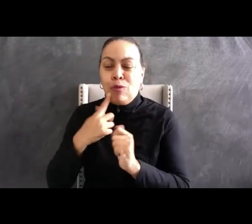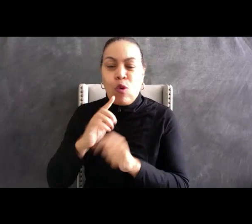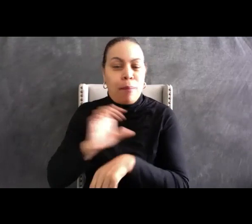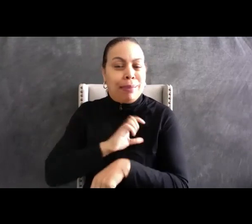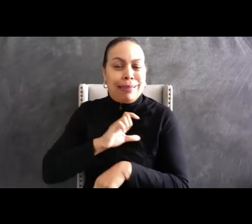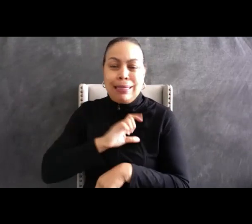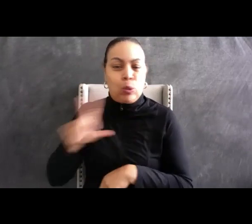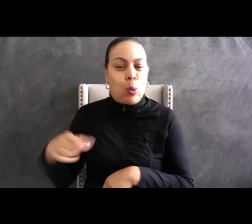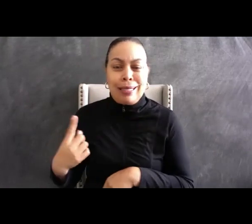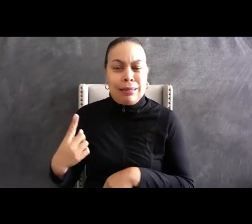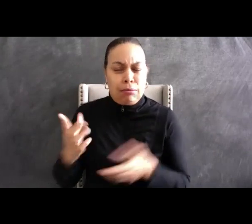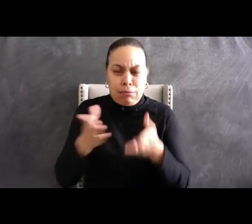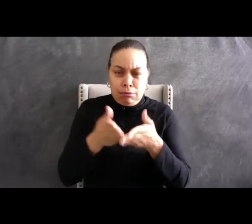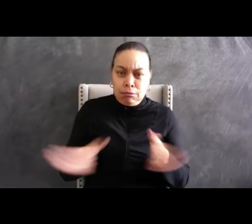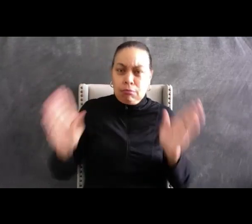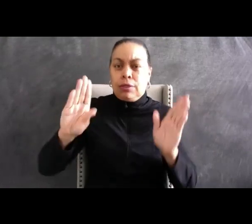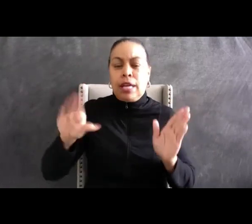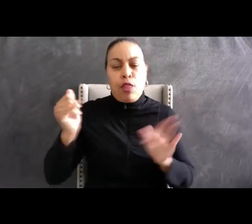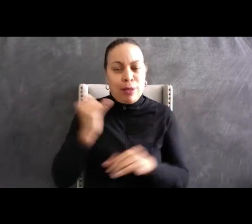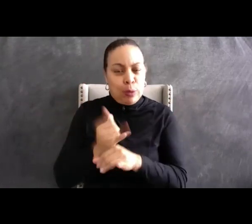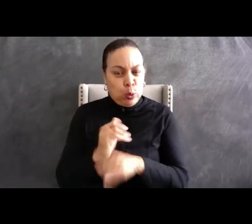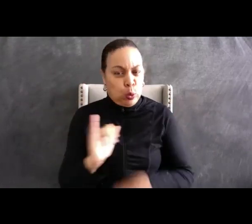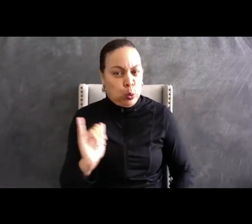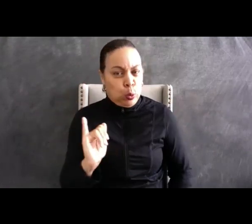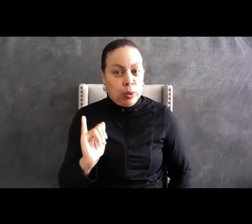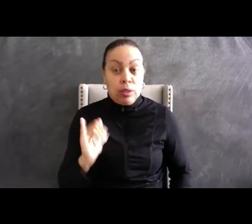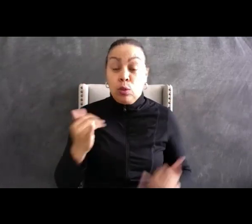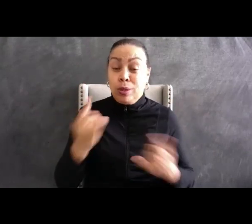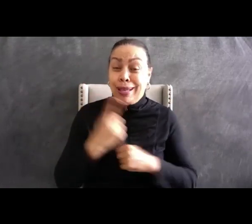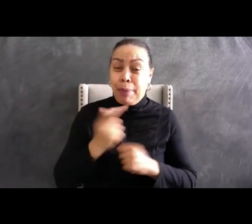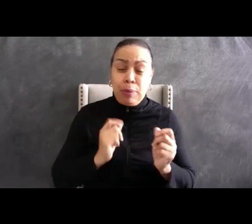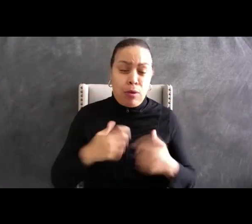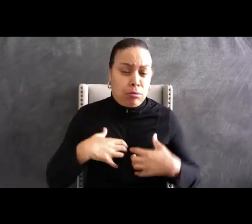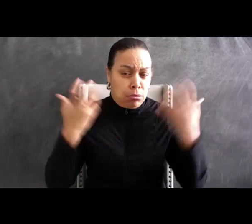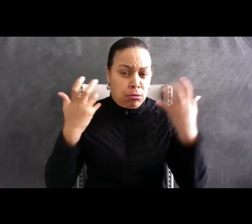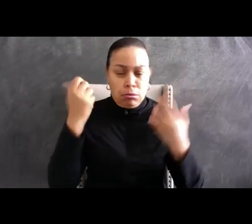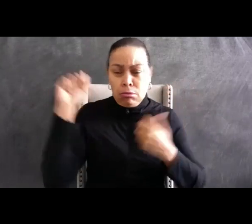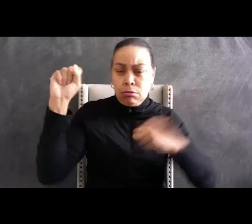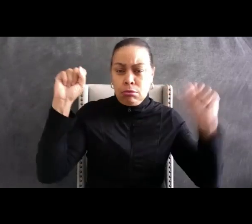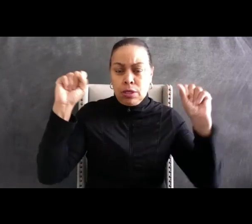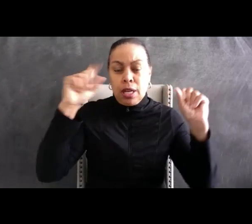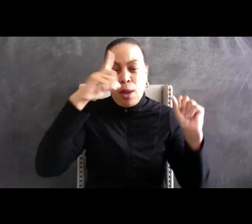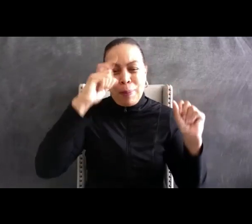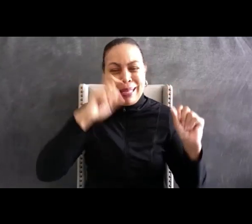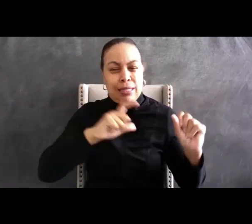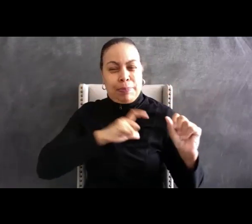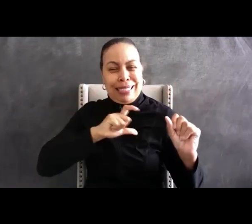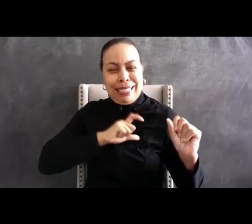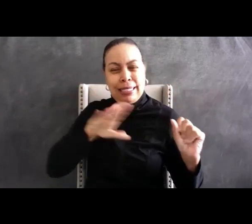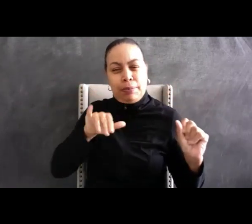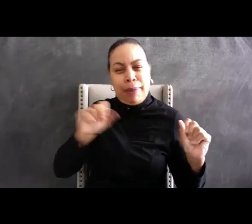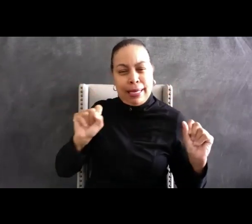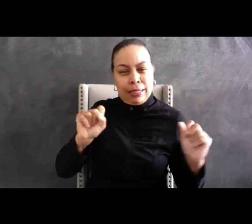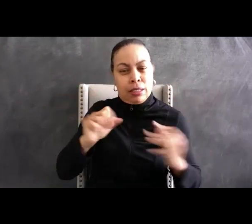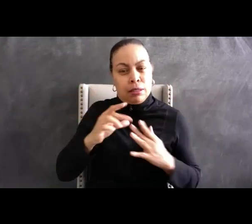focus of public outrage, is really that police bias can result in the immediate loss of life